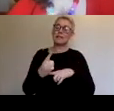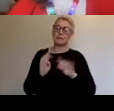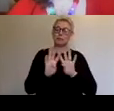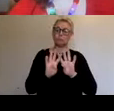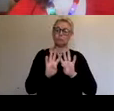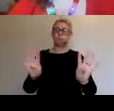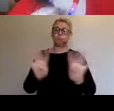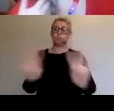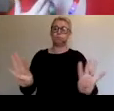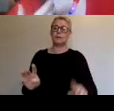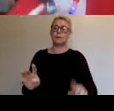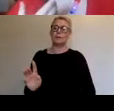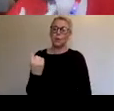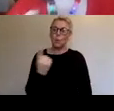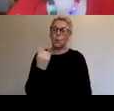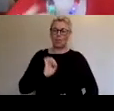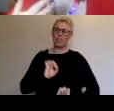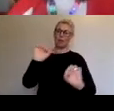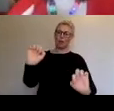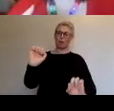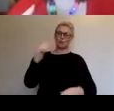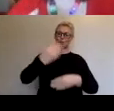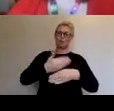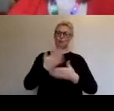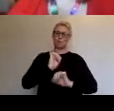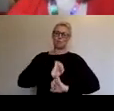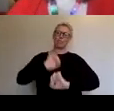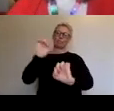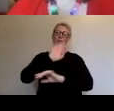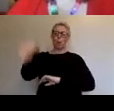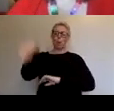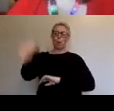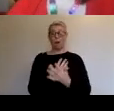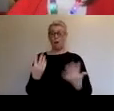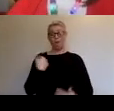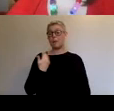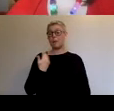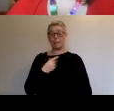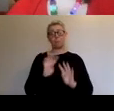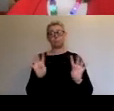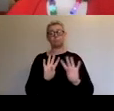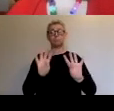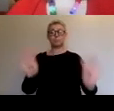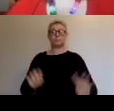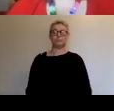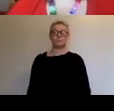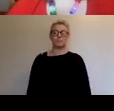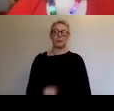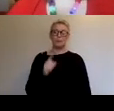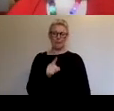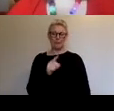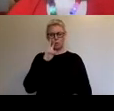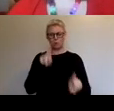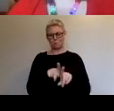attending virtually on these screens. And it was kind of lots of people did this, this virtual presence, but they did it in a very design forward way.